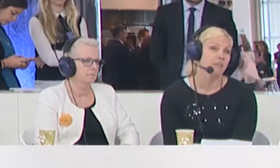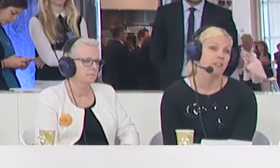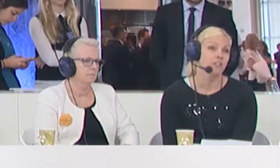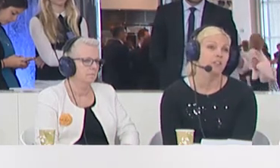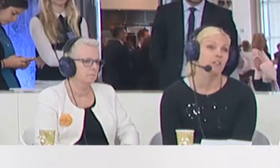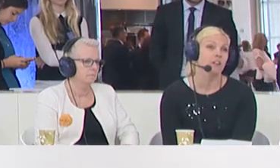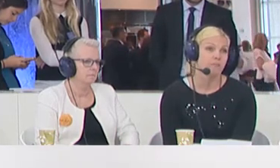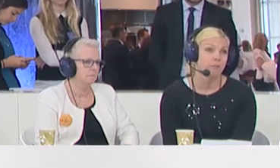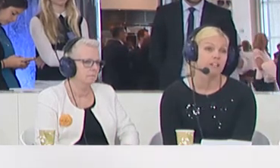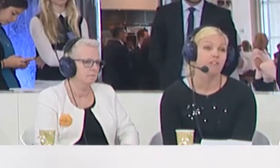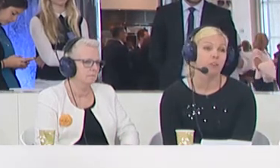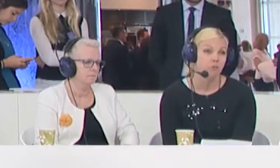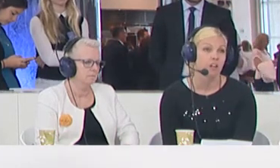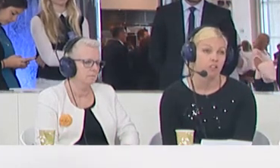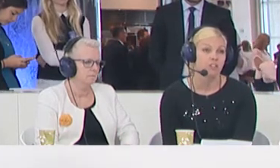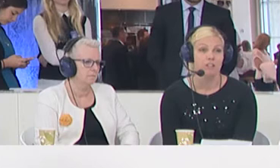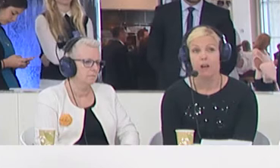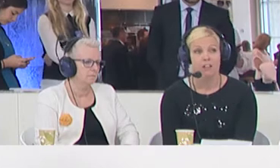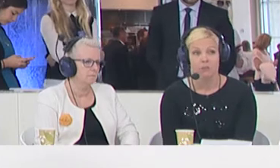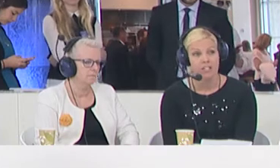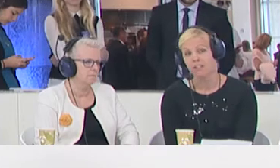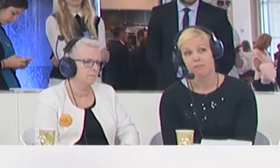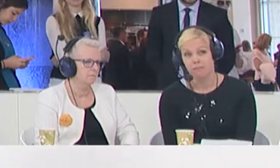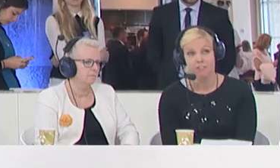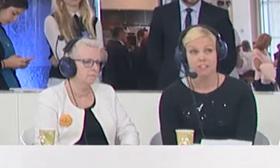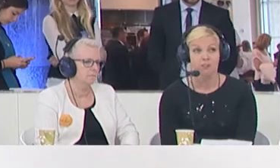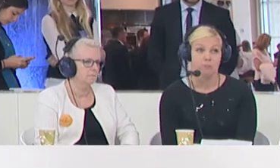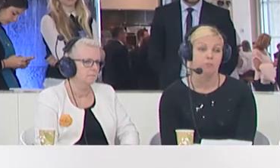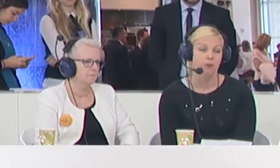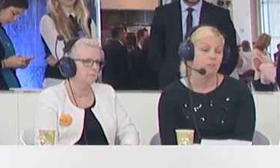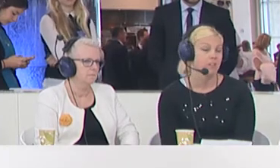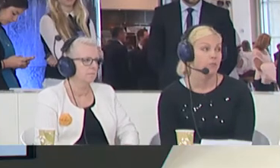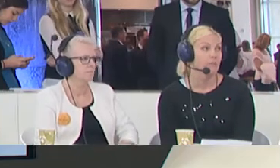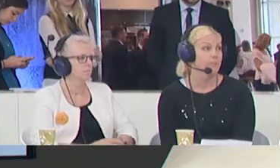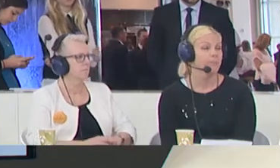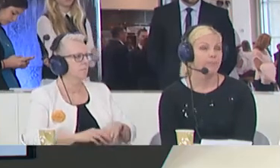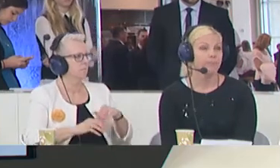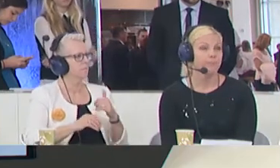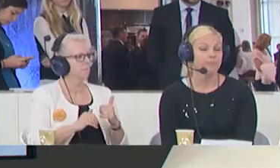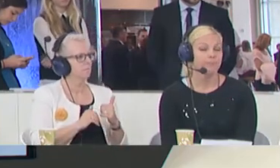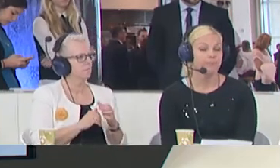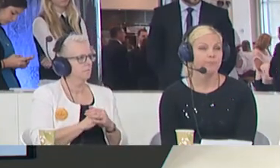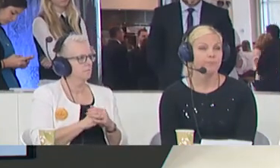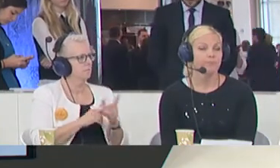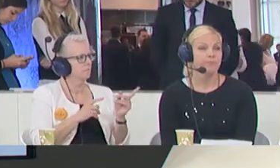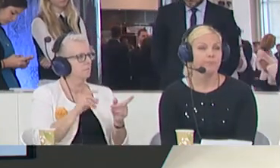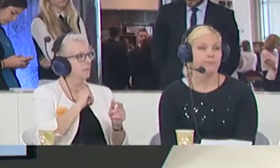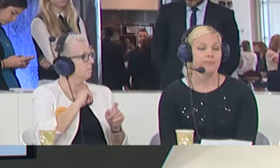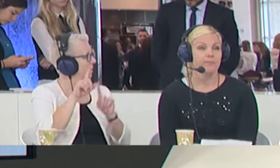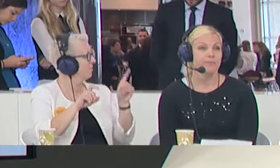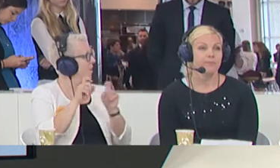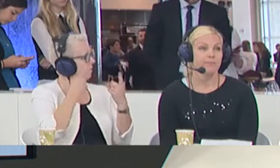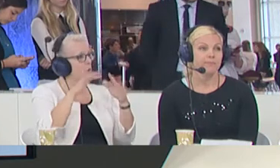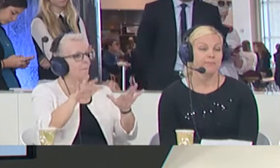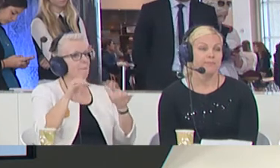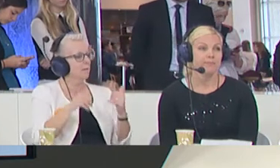responsibility of the governments of those countries as well, and we need to fix the corruption problems. I want bring in our students now as well. you have questions for our panel?